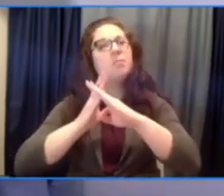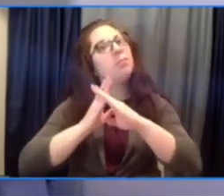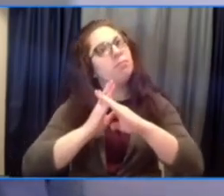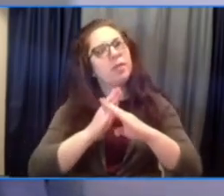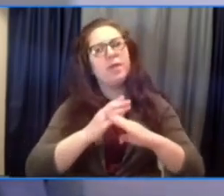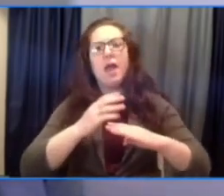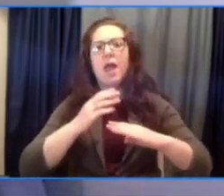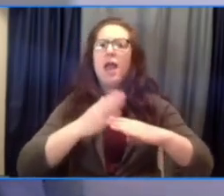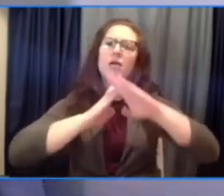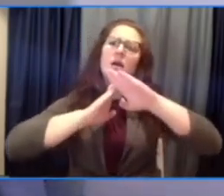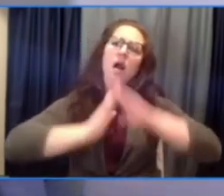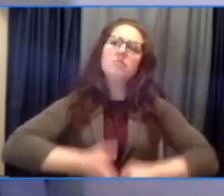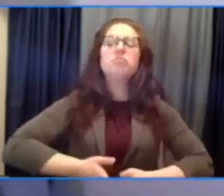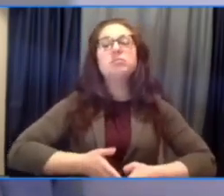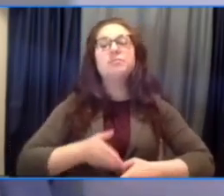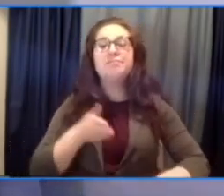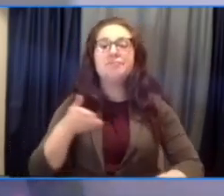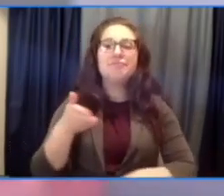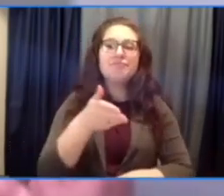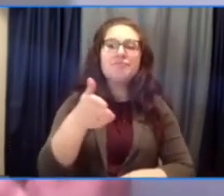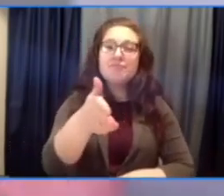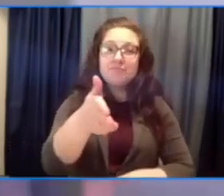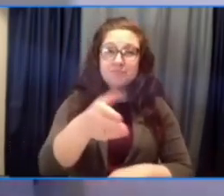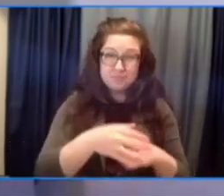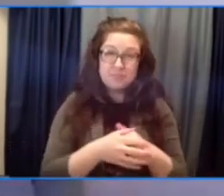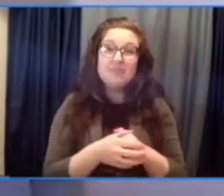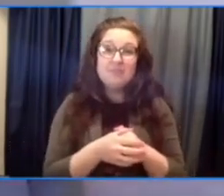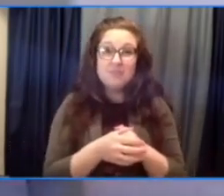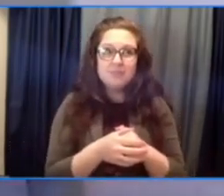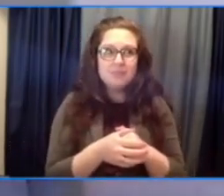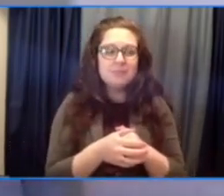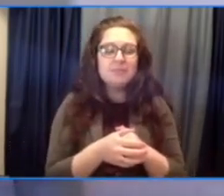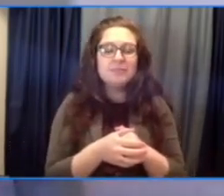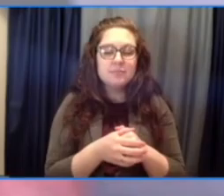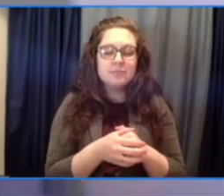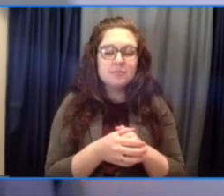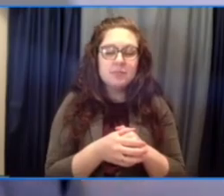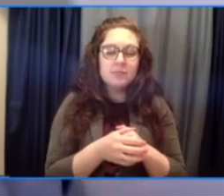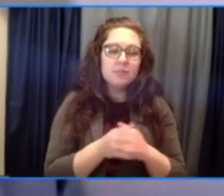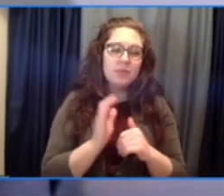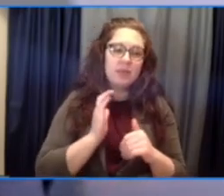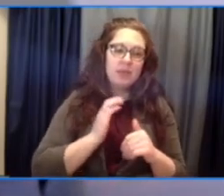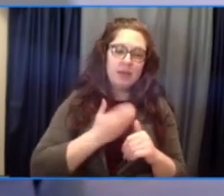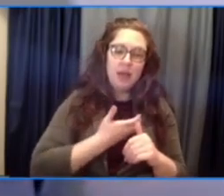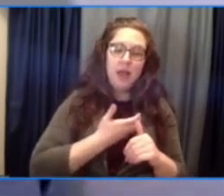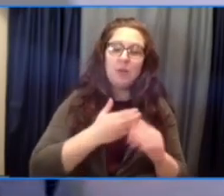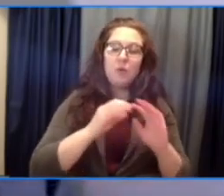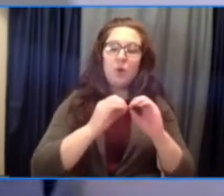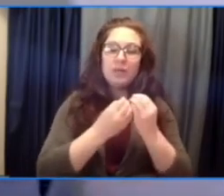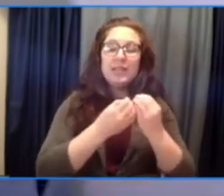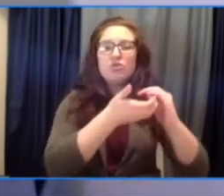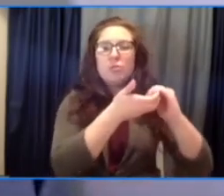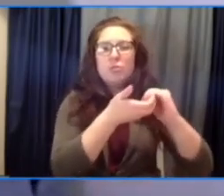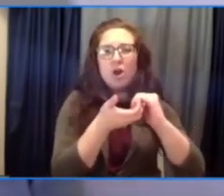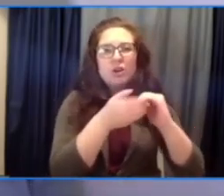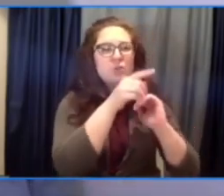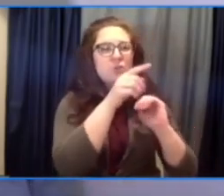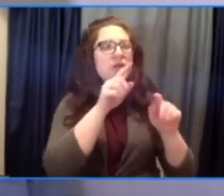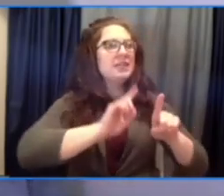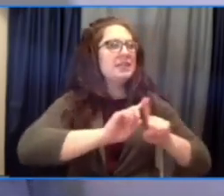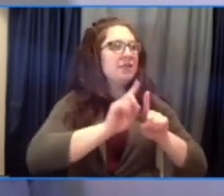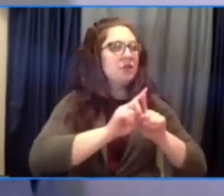And our partners were consistently assessing the opportunities and the challenges and shifting to meet the moment.